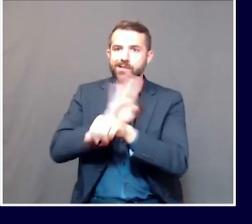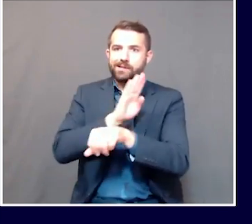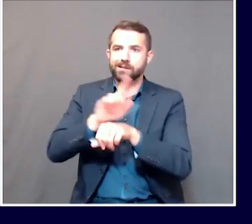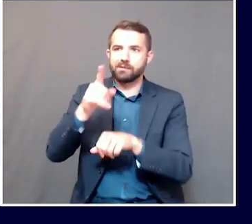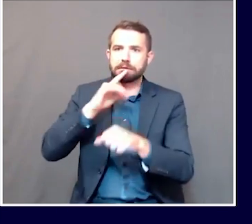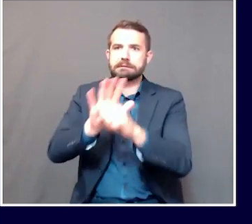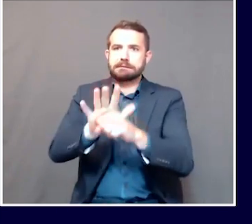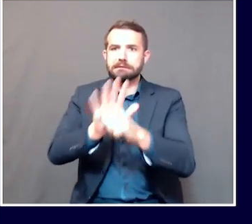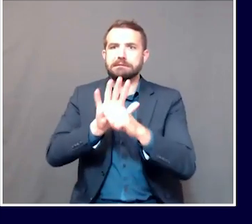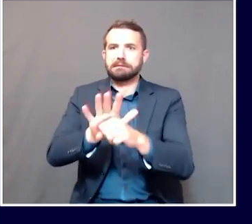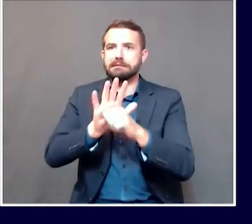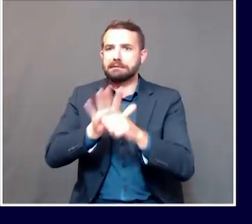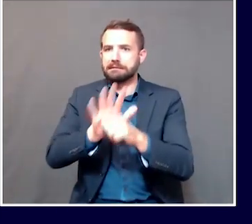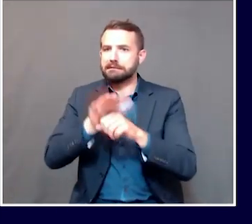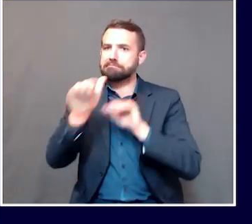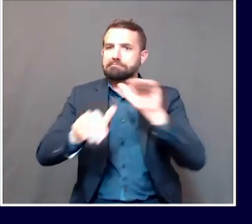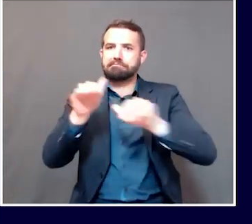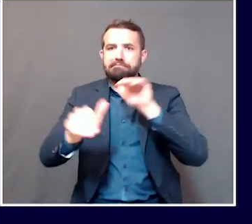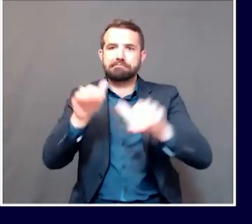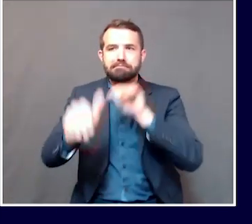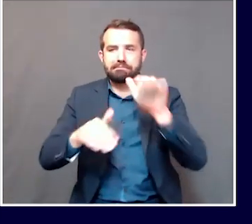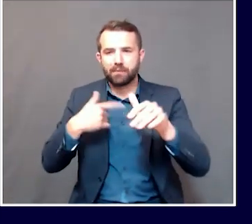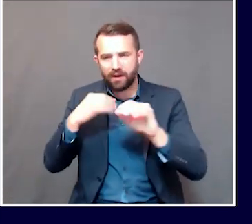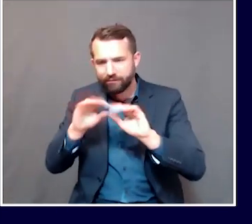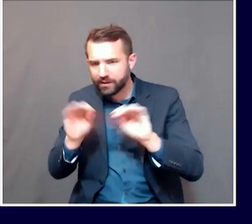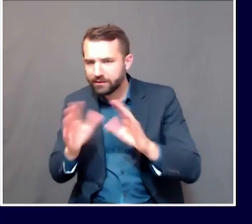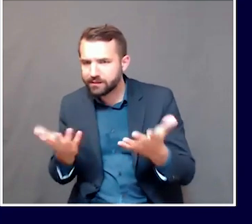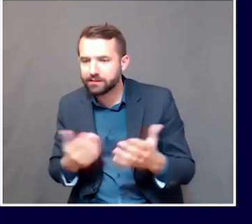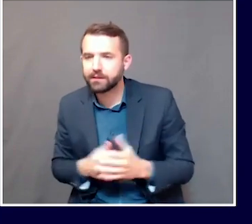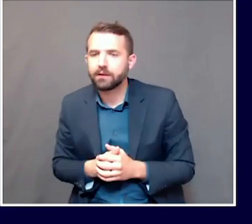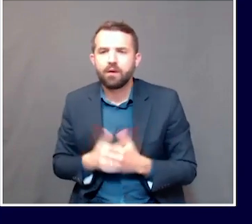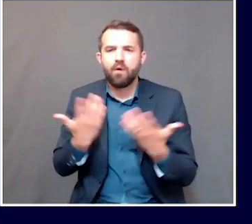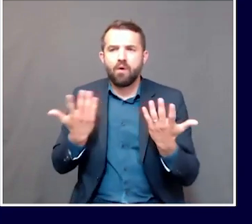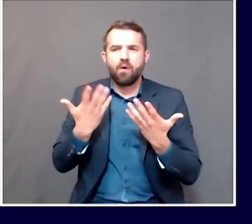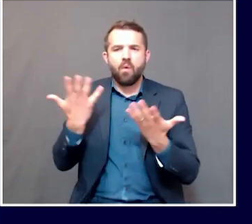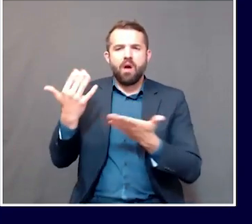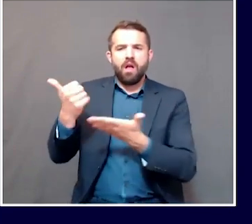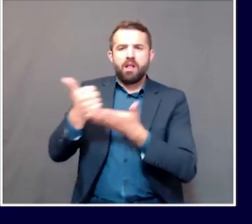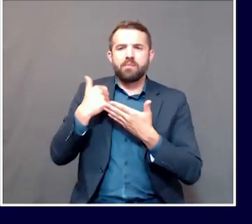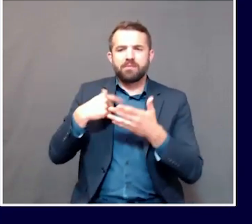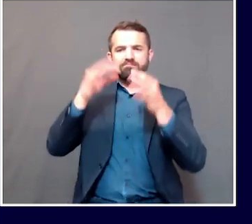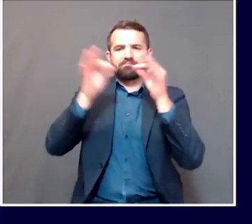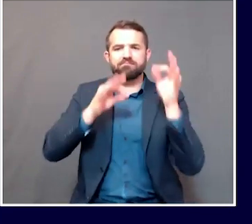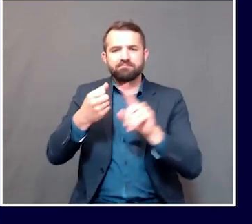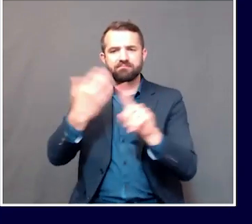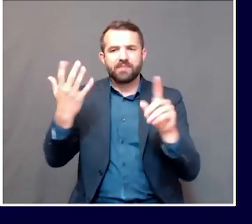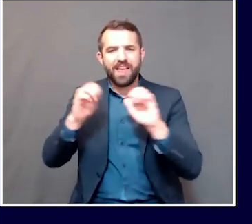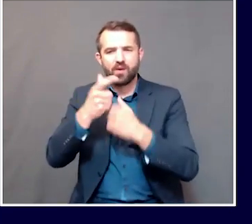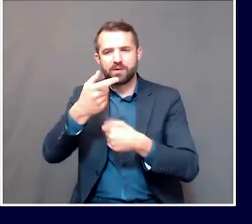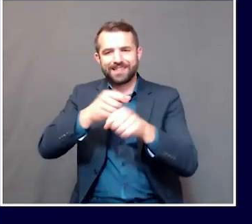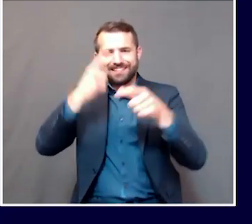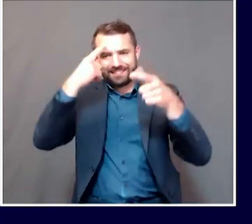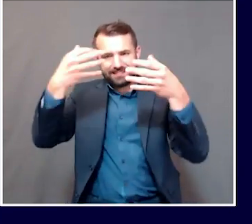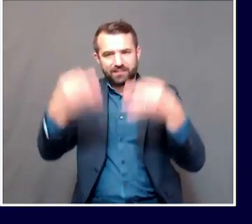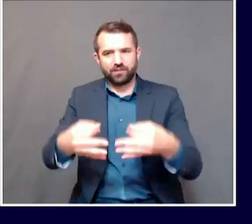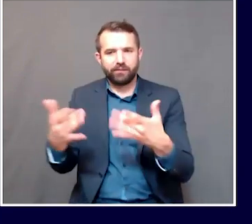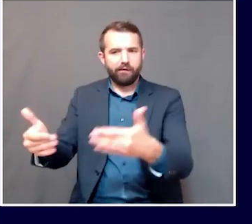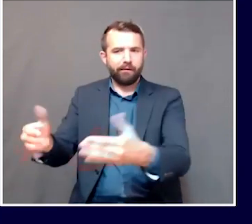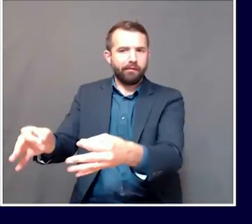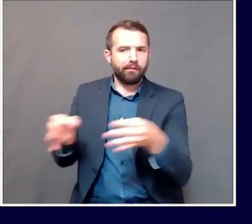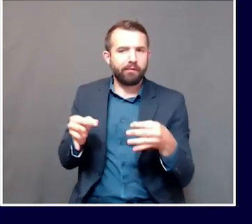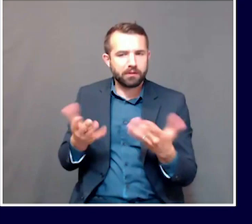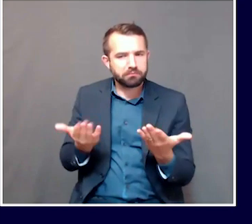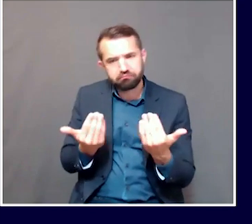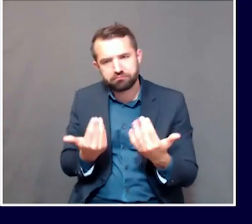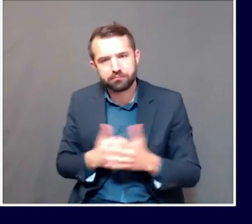allow them to cater to more out-of-state visitors. Can you just, I guess, elaborate a little bit more on the reason for bumping that